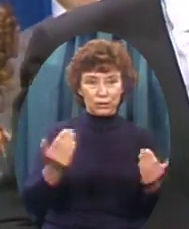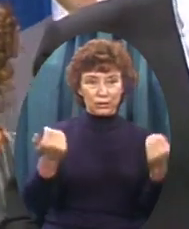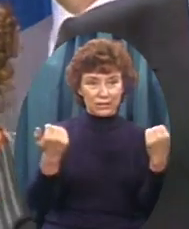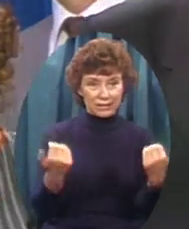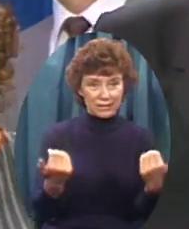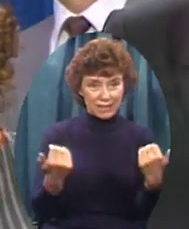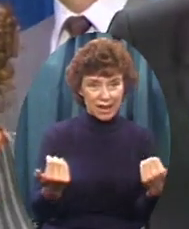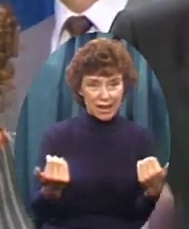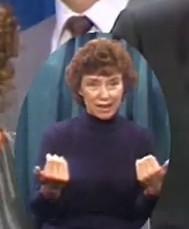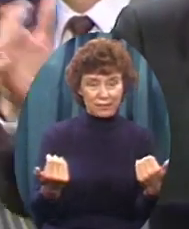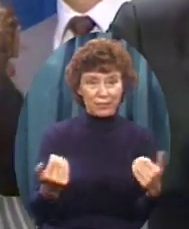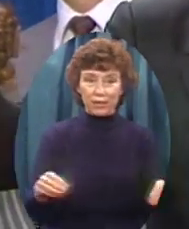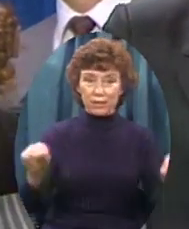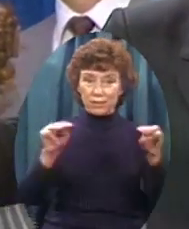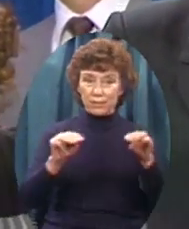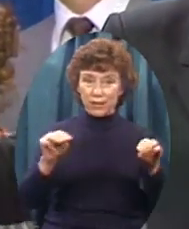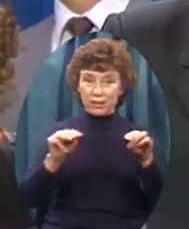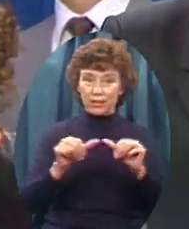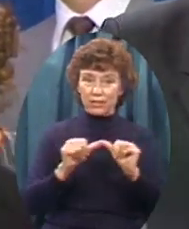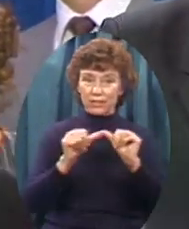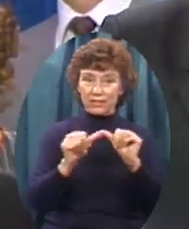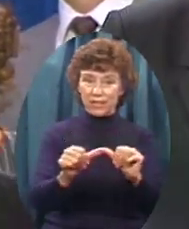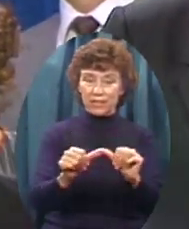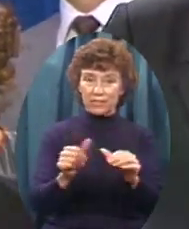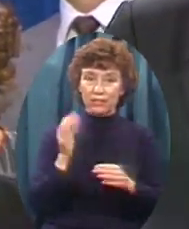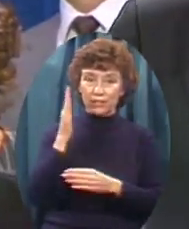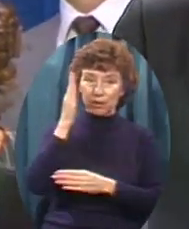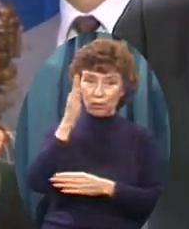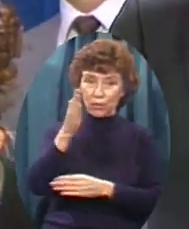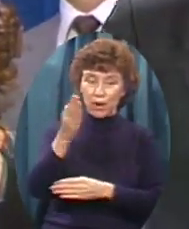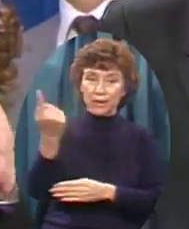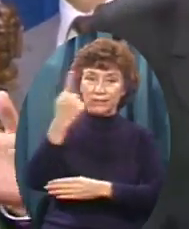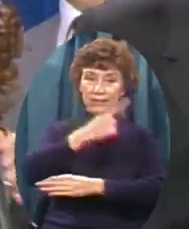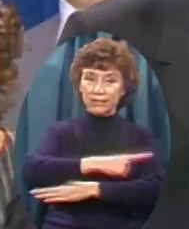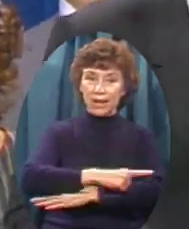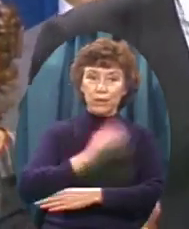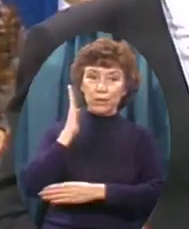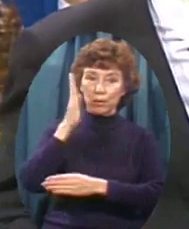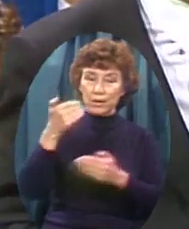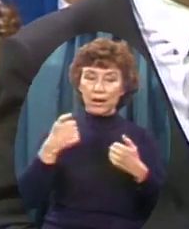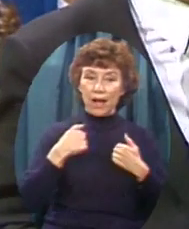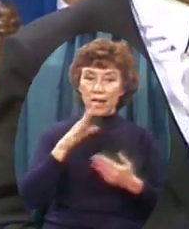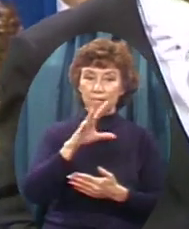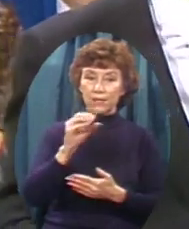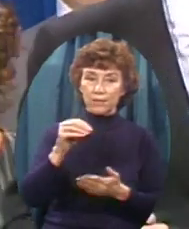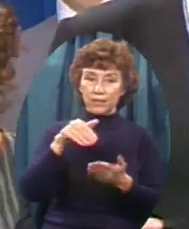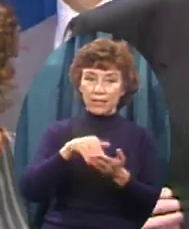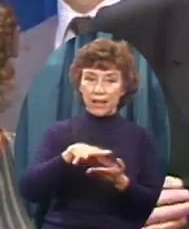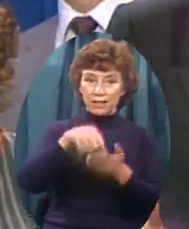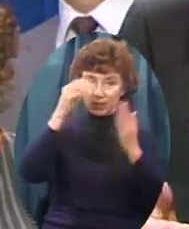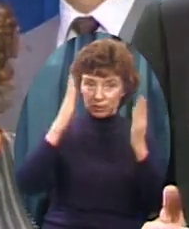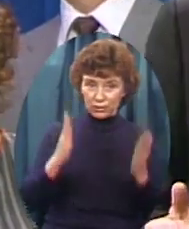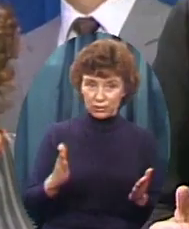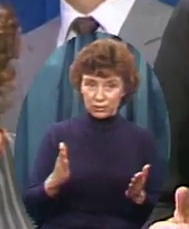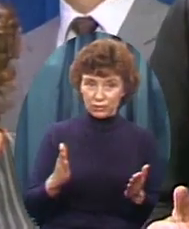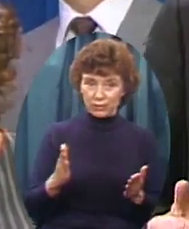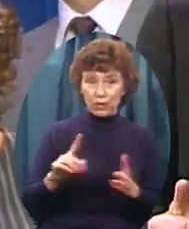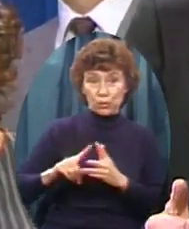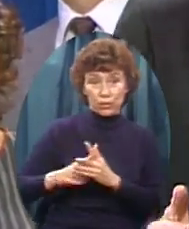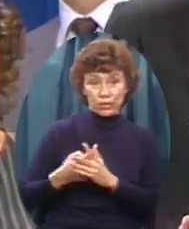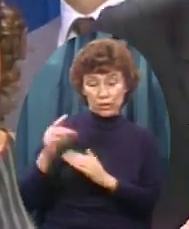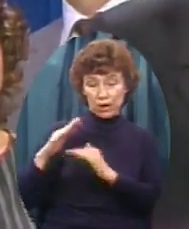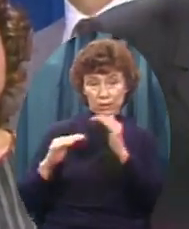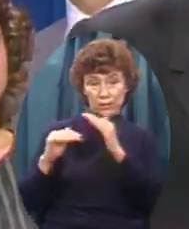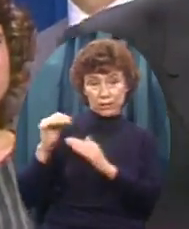we are going to have One day We just started building On this campus six years ago With nearly 40 buildings here now One day we're going to have